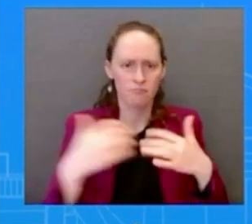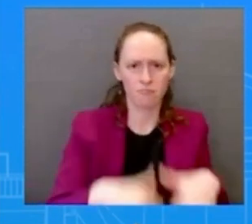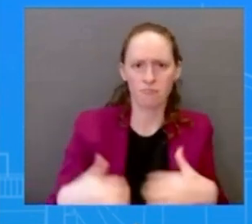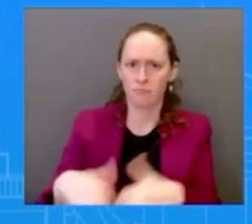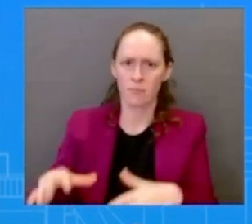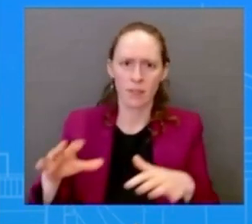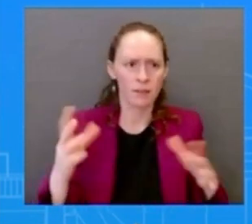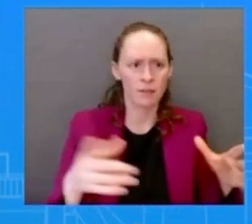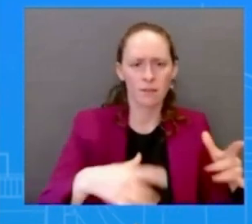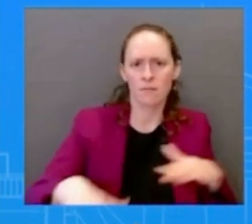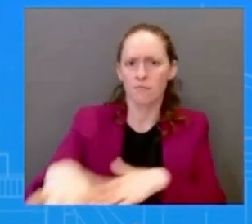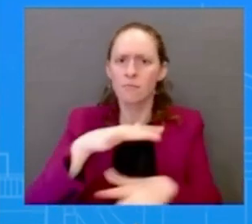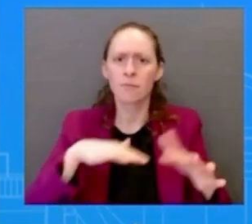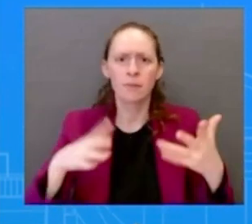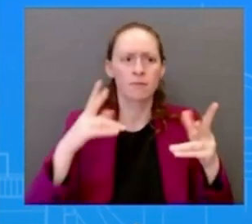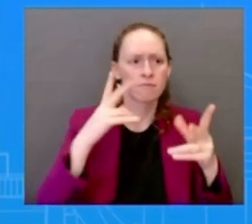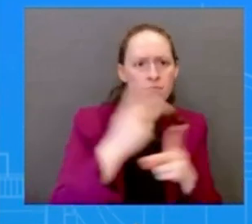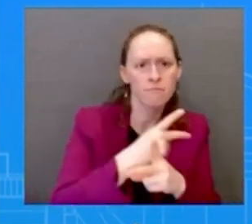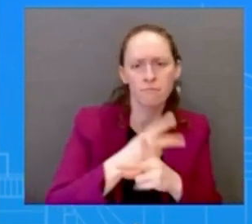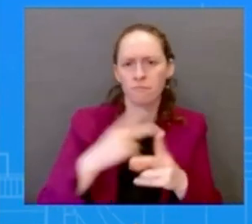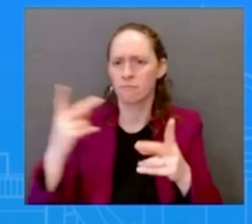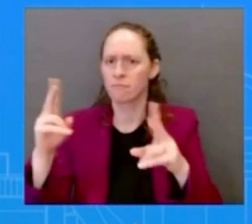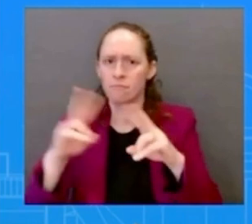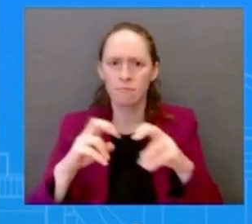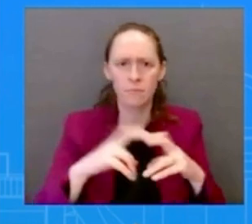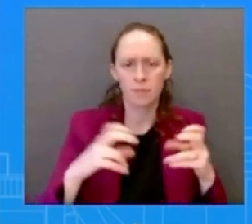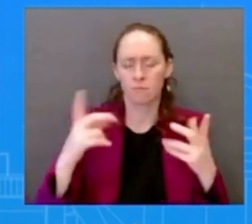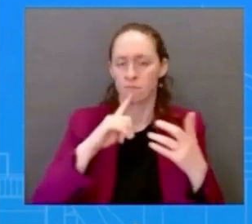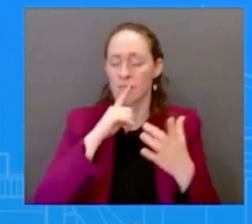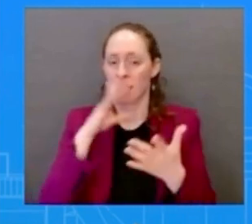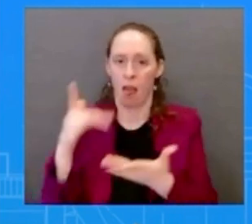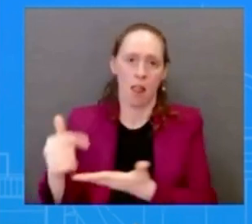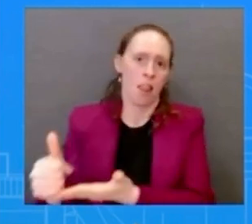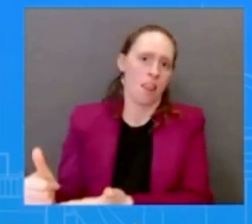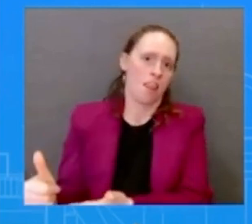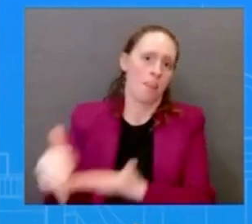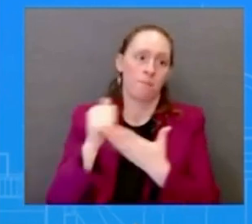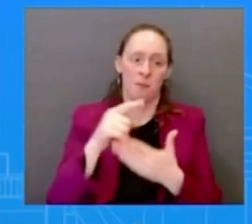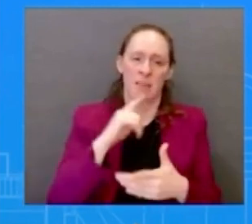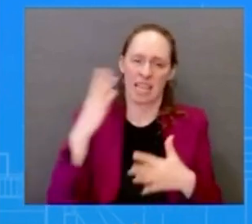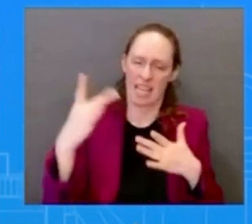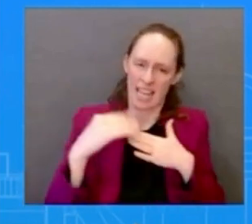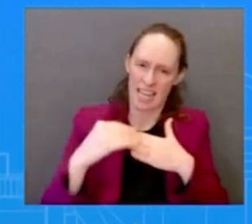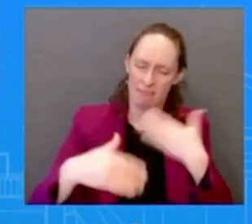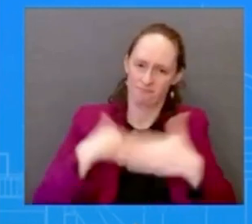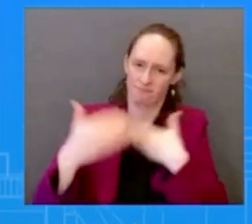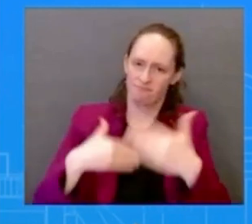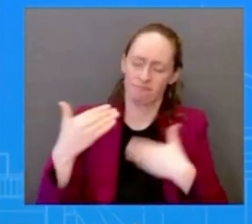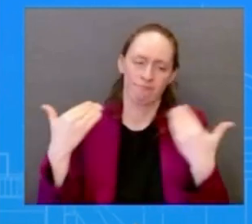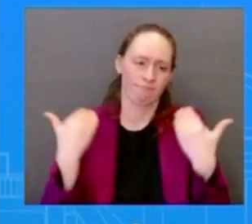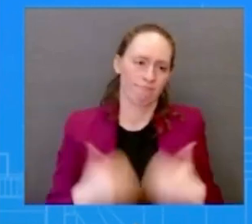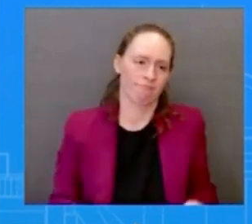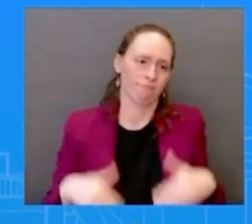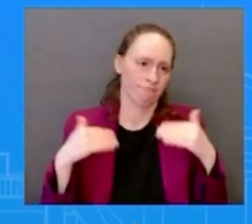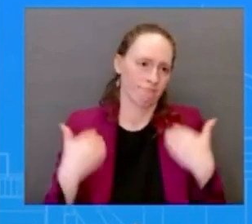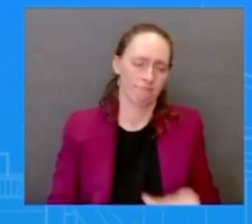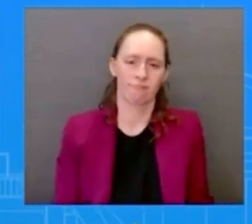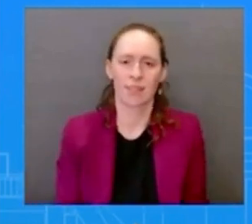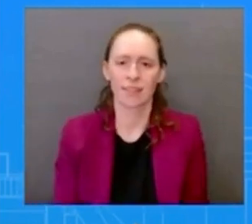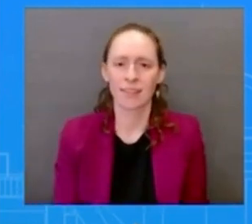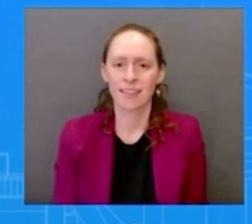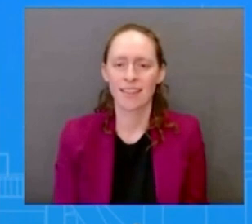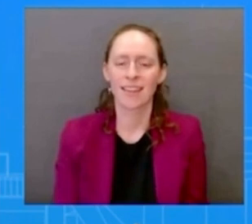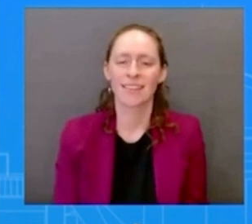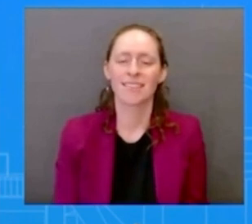uh uh led us through that path of uh of what was happening very early on in the administration and uh and as you know